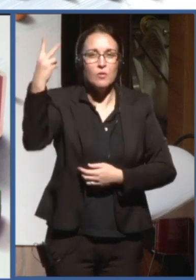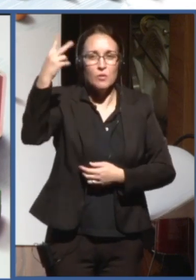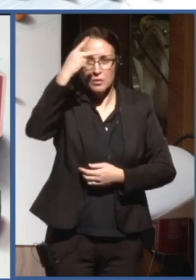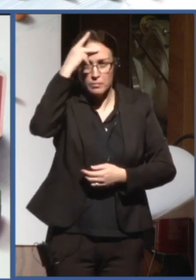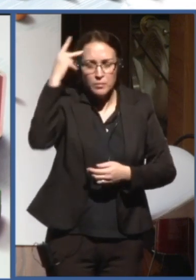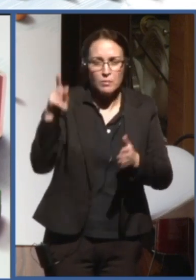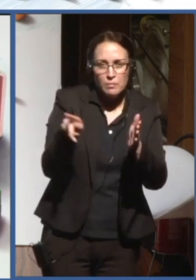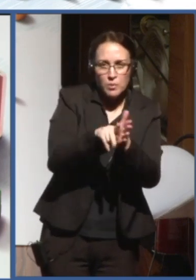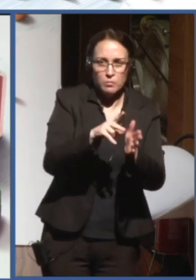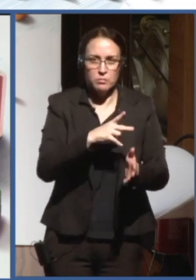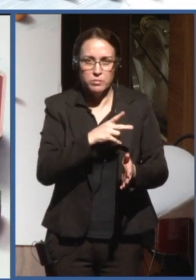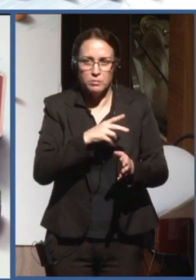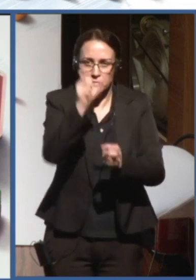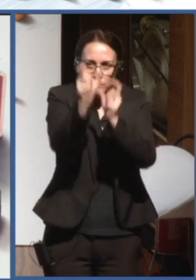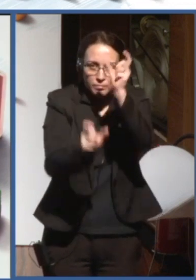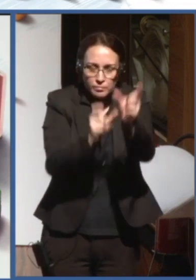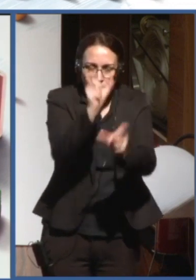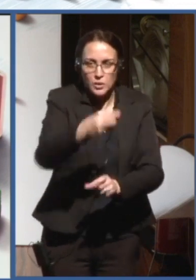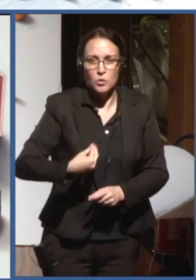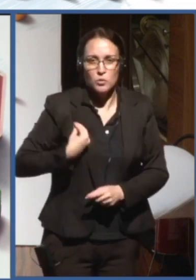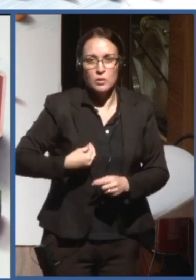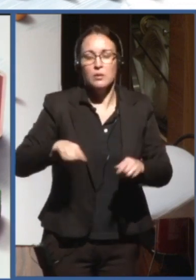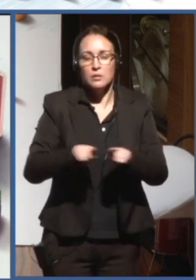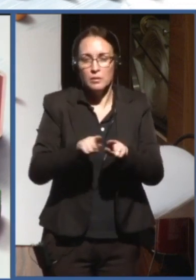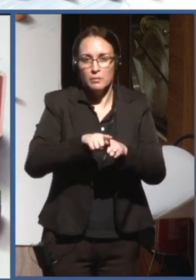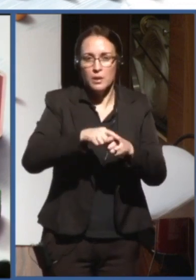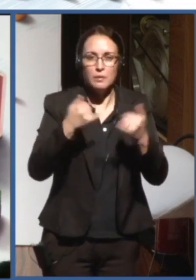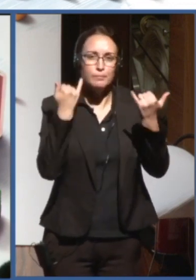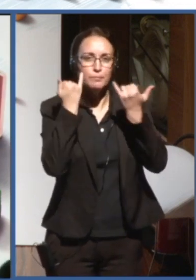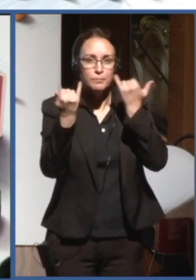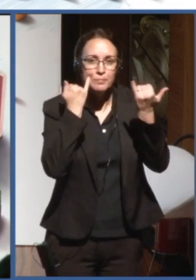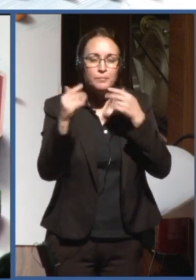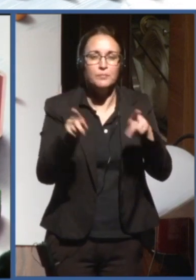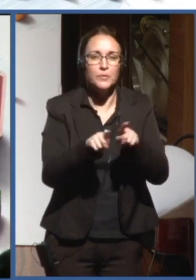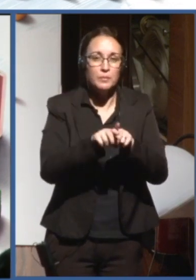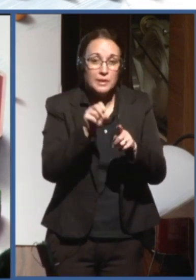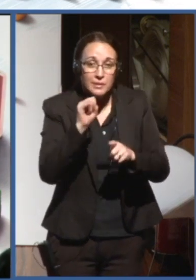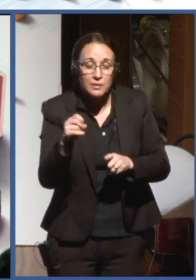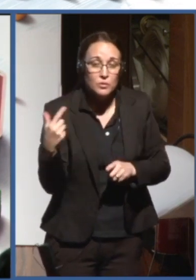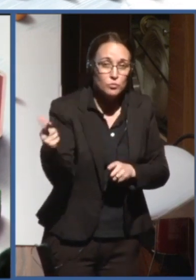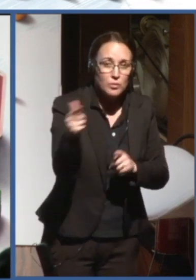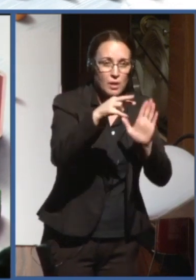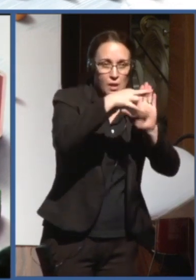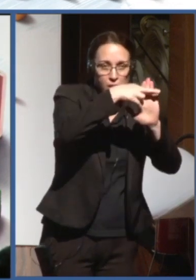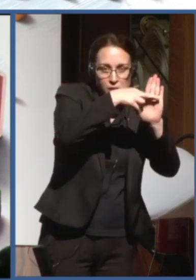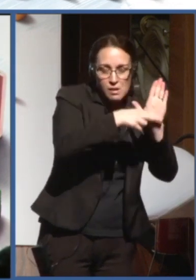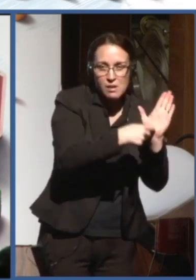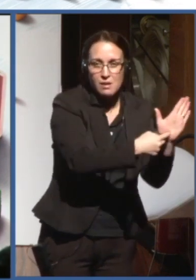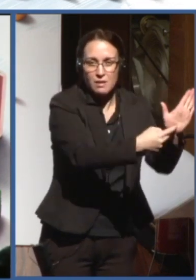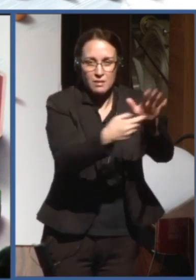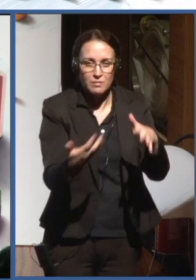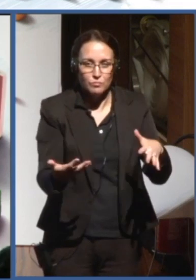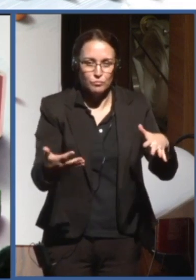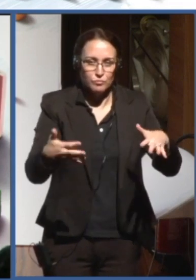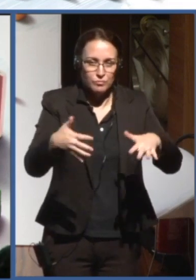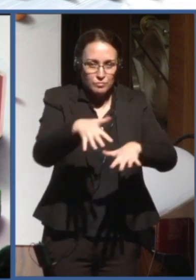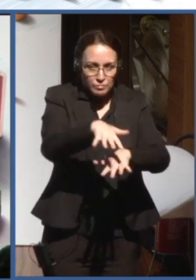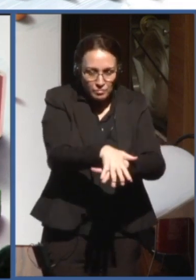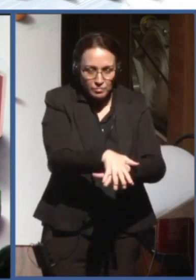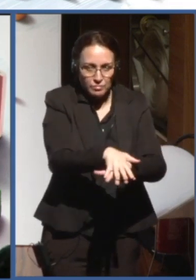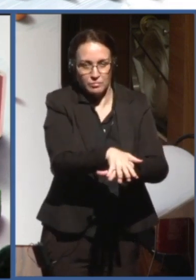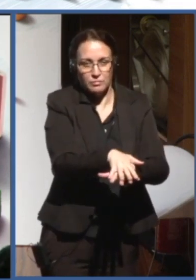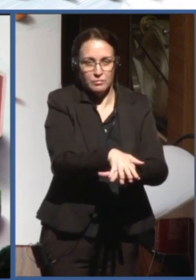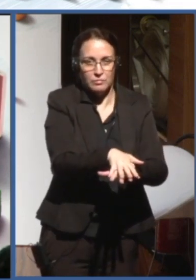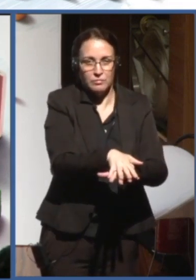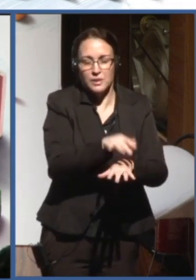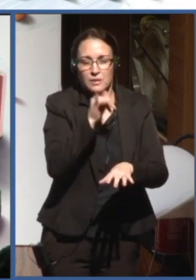but it can be values that are expressed in the data. So, if we don't representativeness, inclusivity, or,